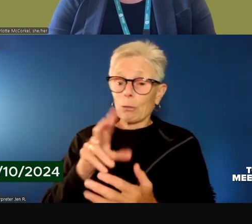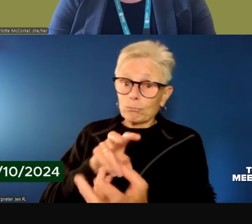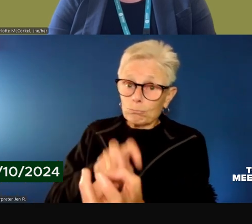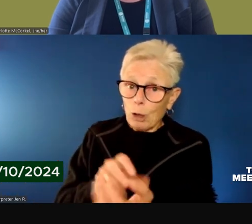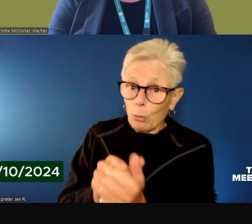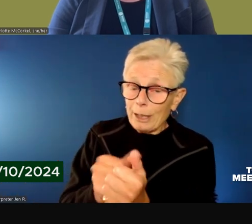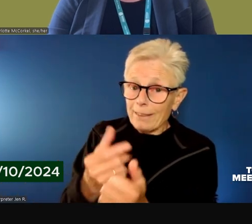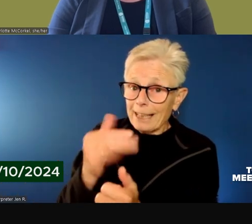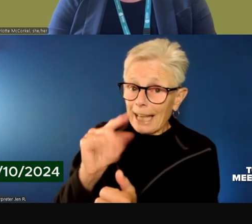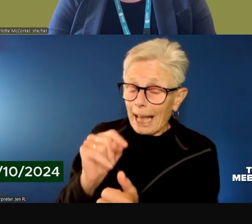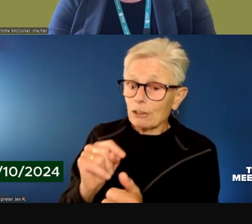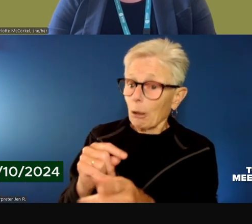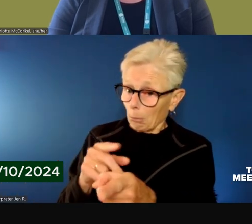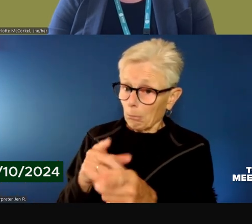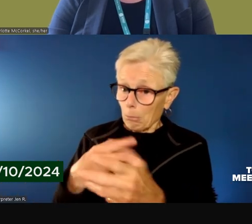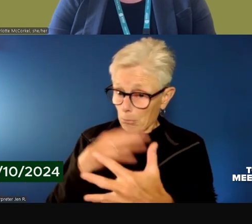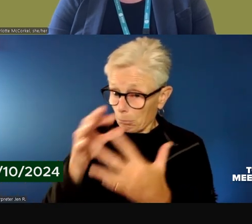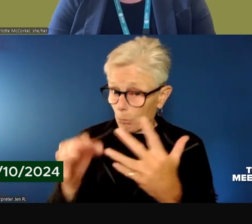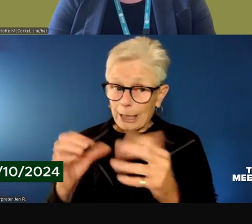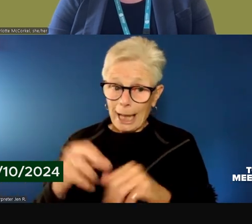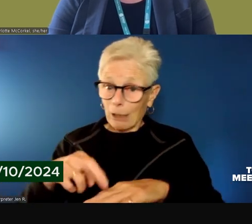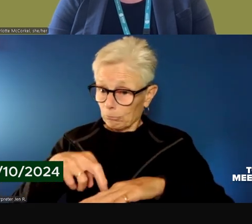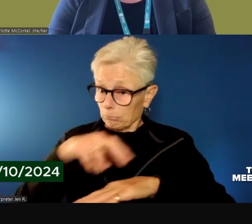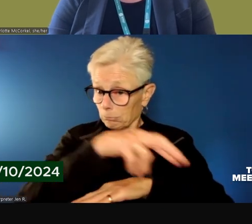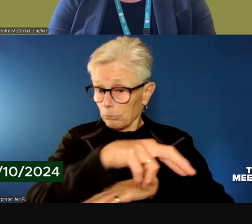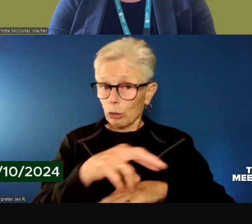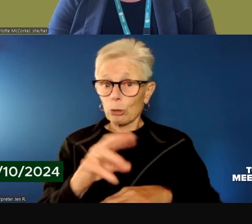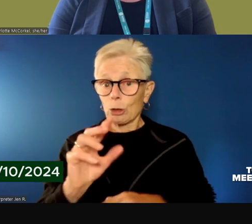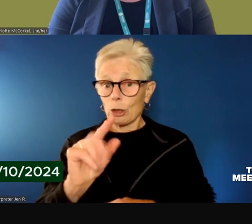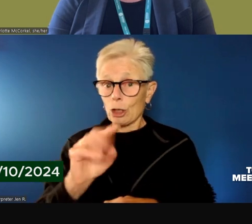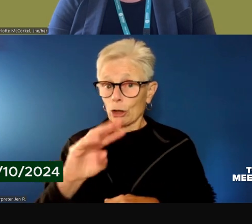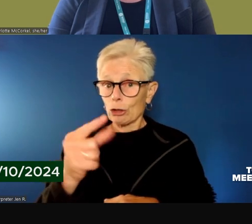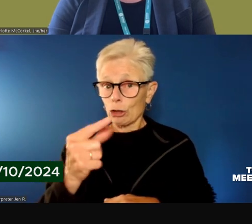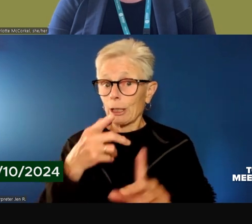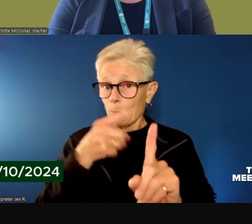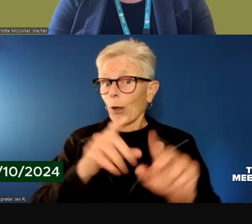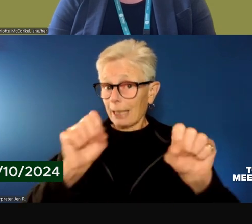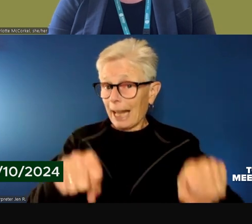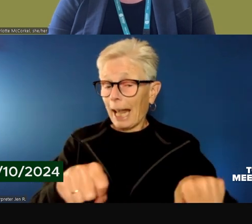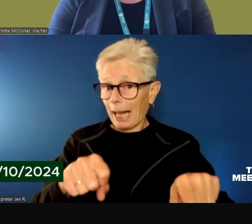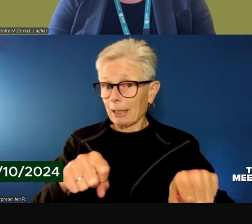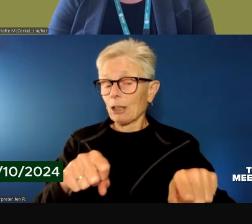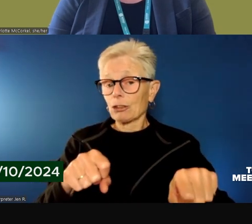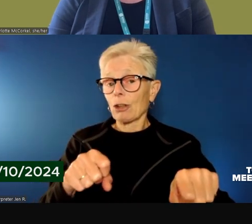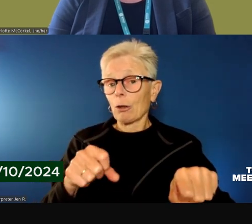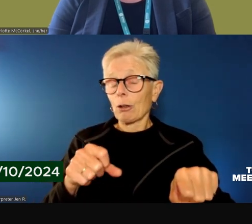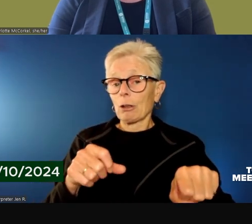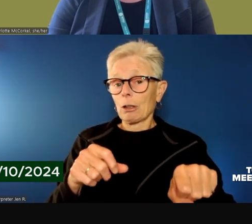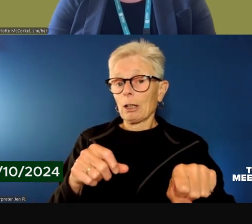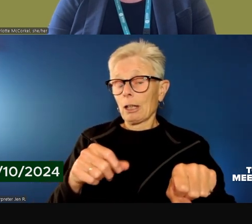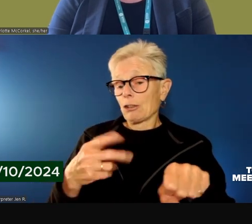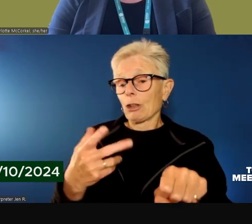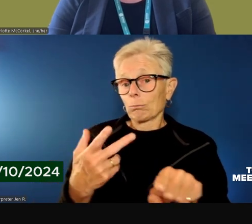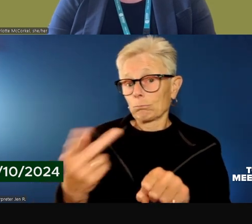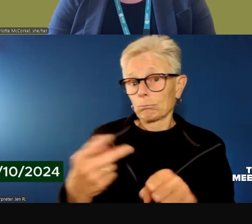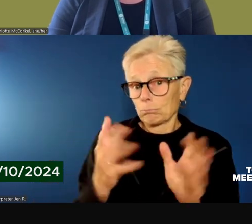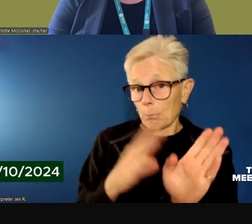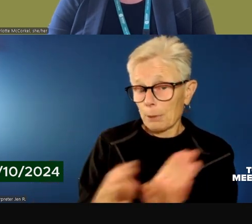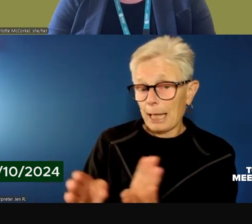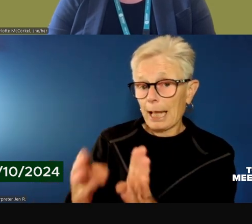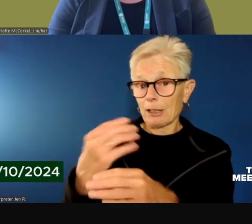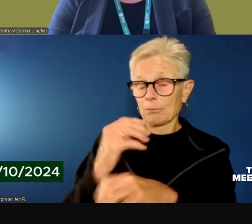and guests and will be referred to as part of their treatment profile that is developed in the clinic.